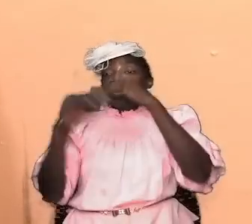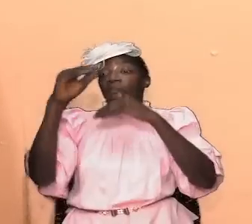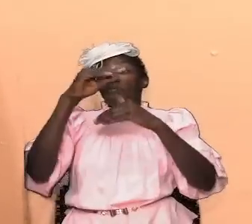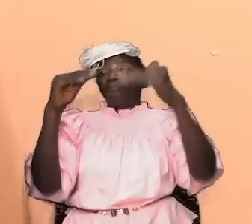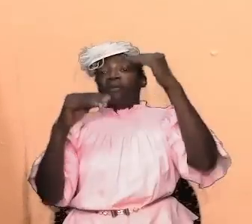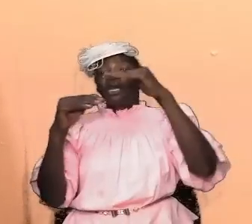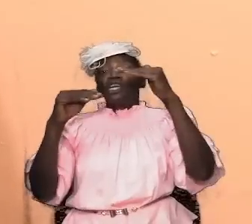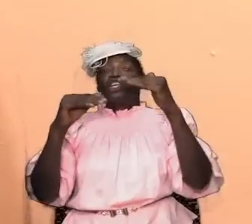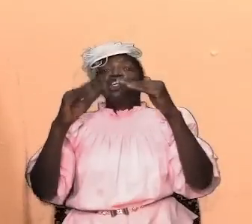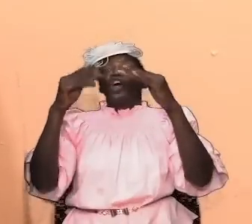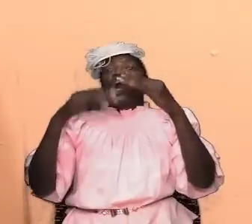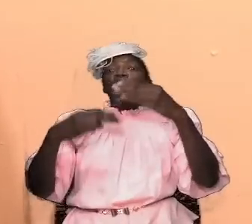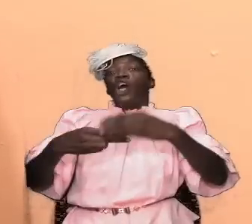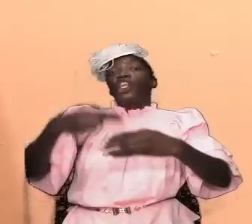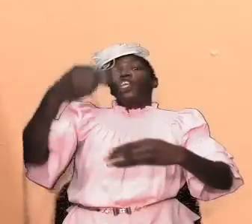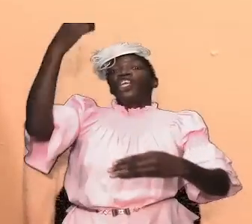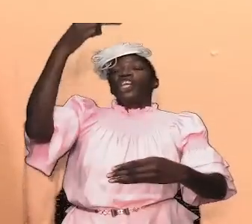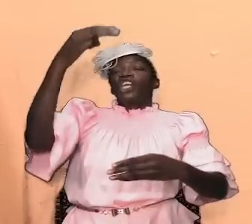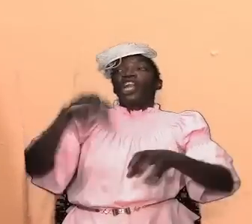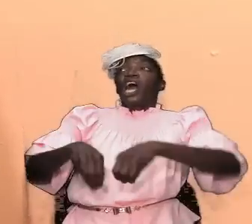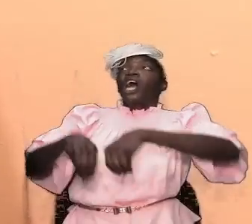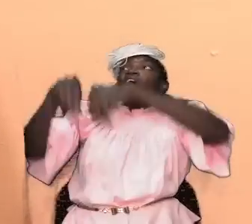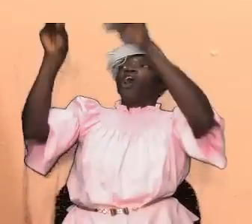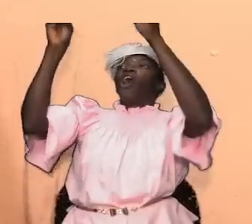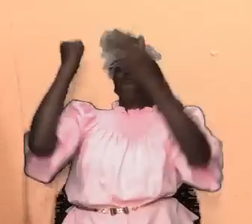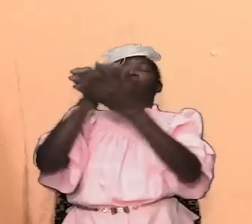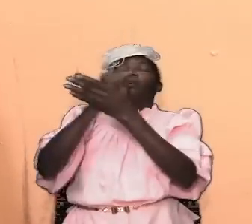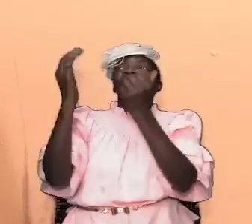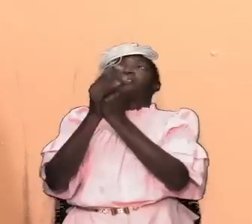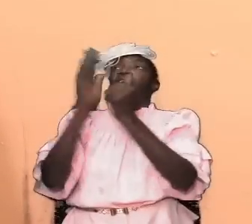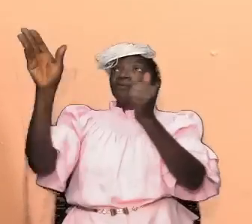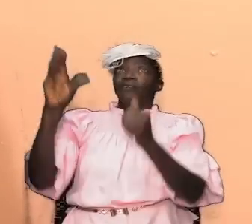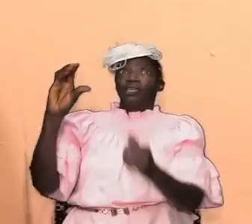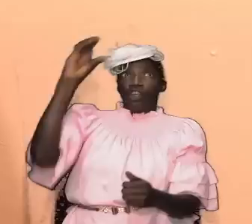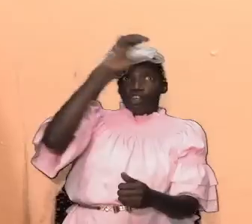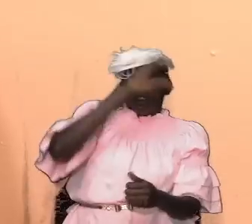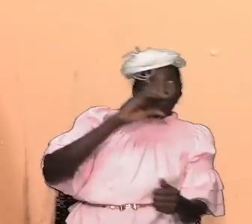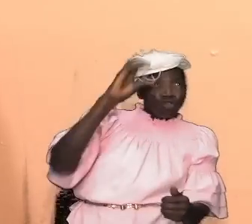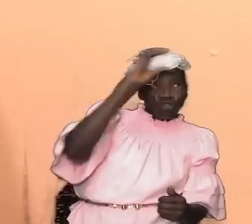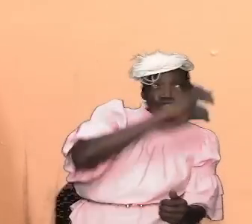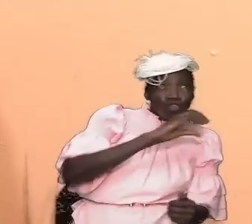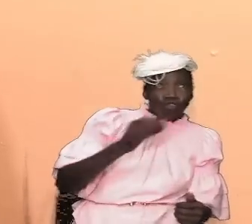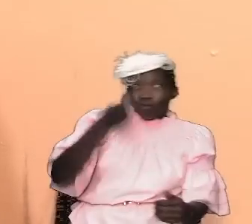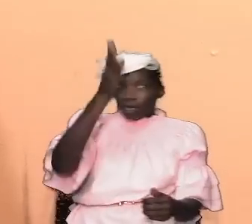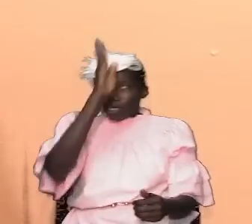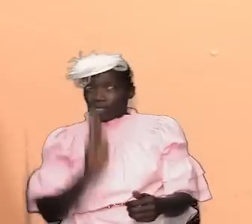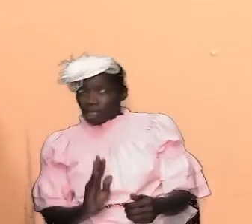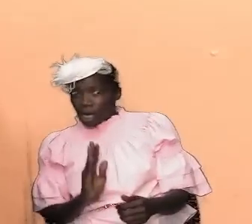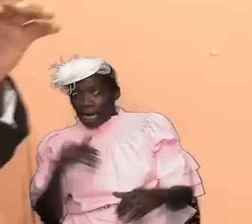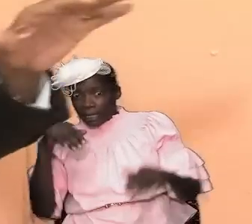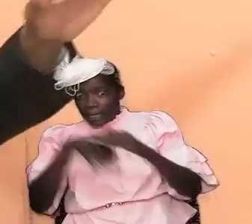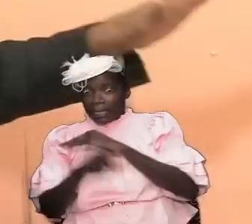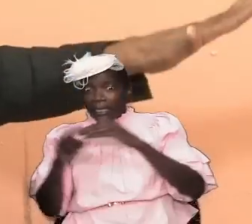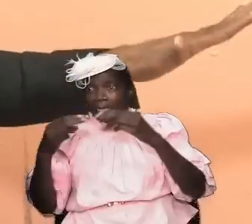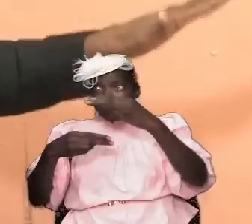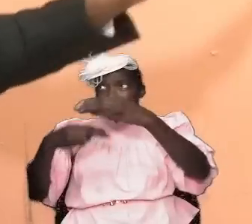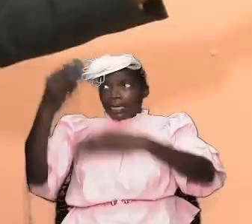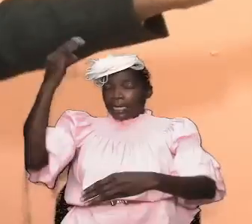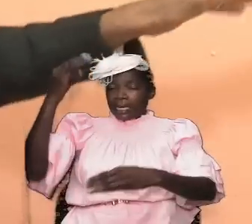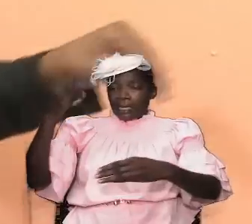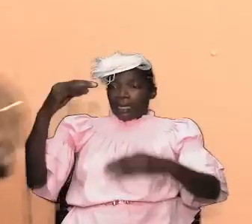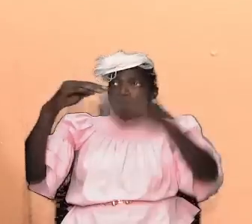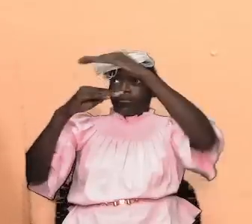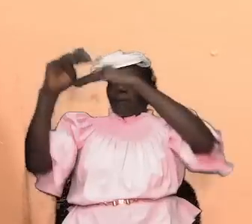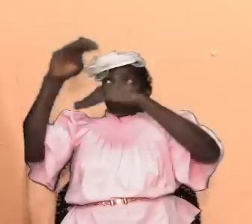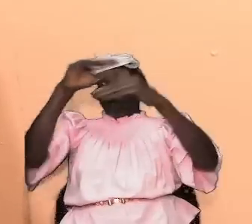and they started to offer sacrifice to strange god on in these groves they built altars